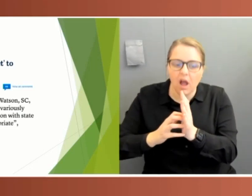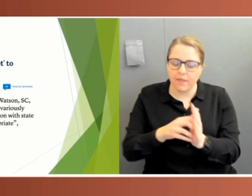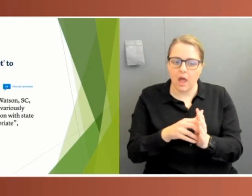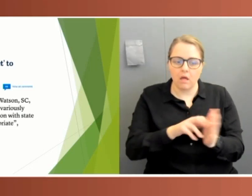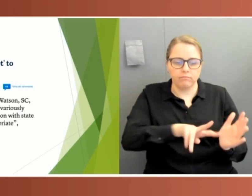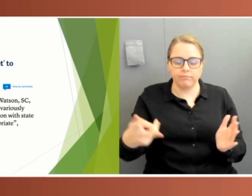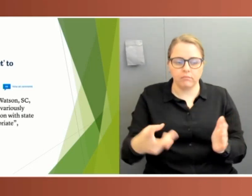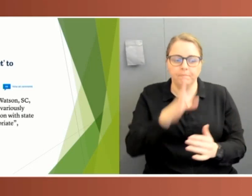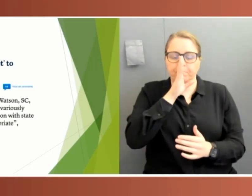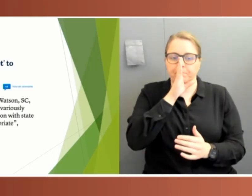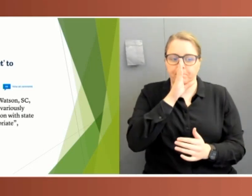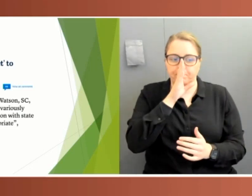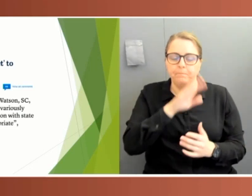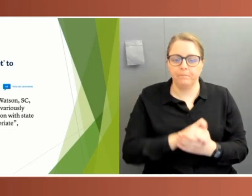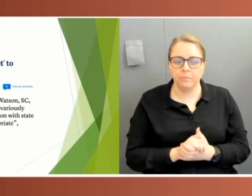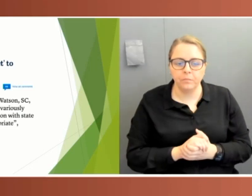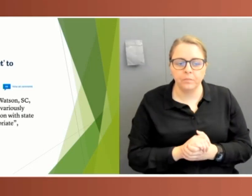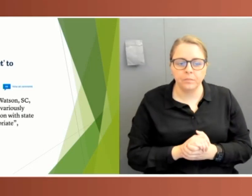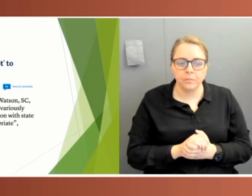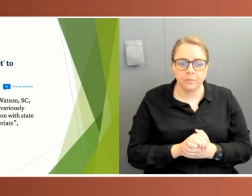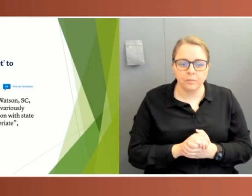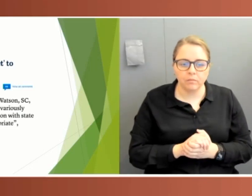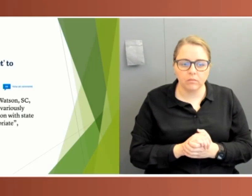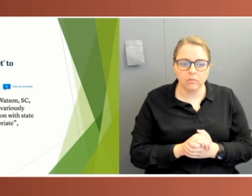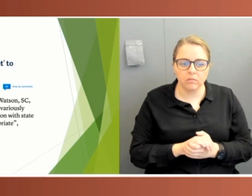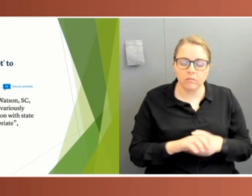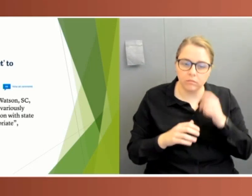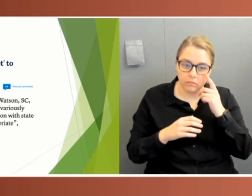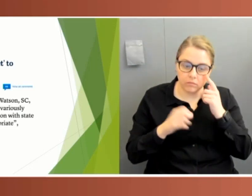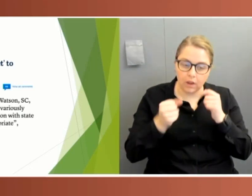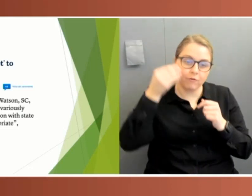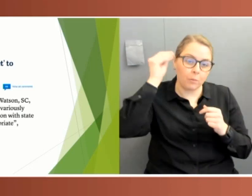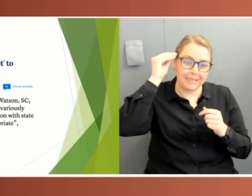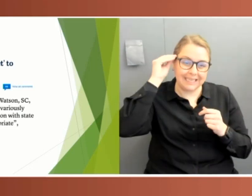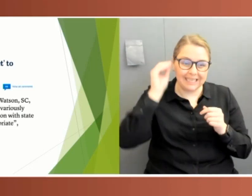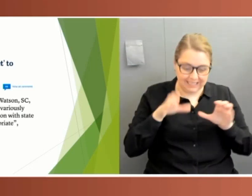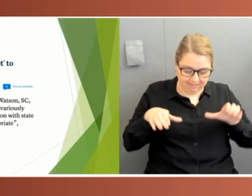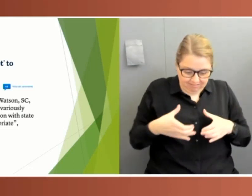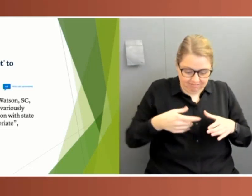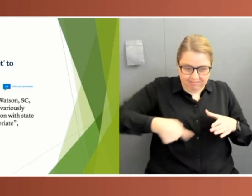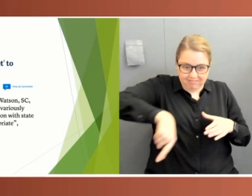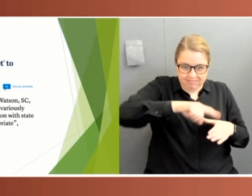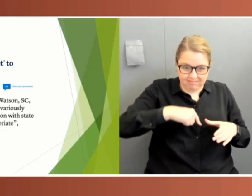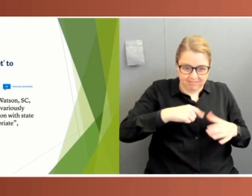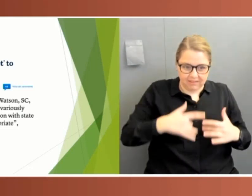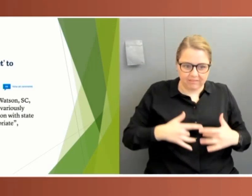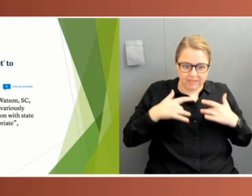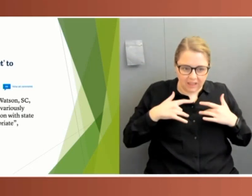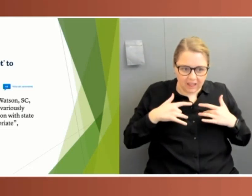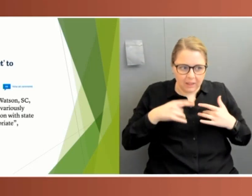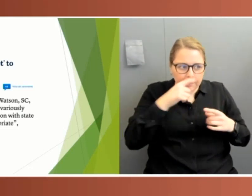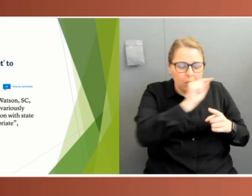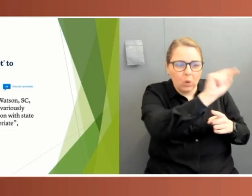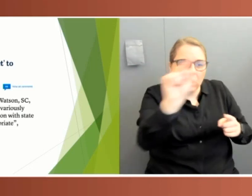As a dissenting report by the Senate Finance and Public Administration Legislation Committee found, the decision diminished public knowledge and buttressed the ability of